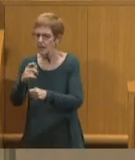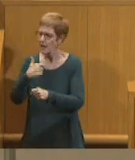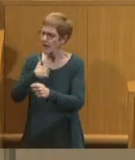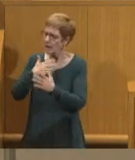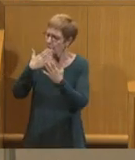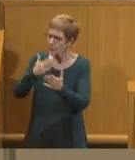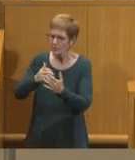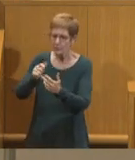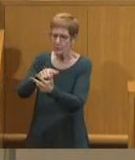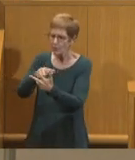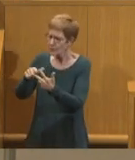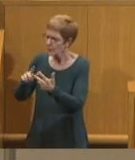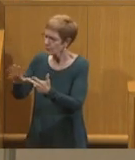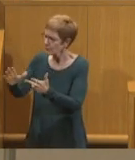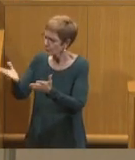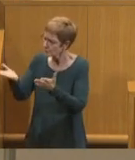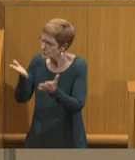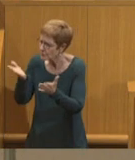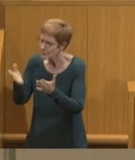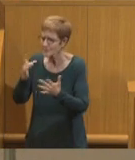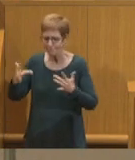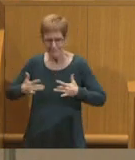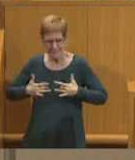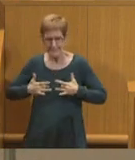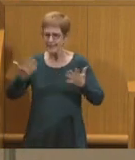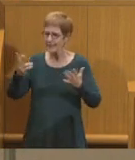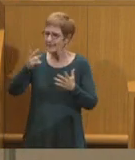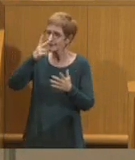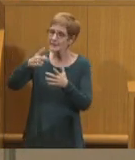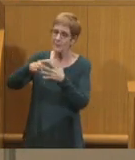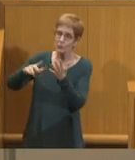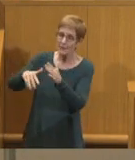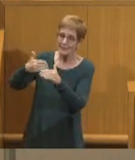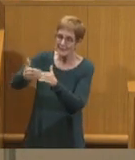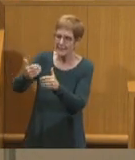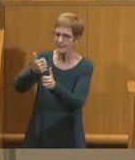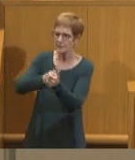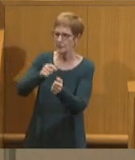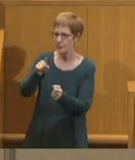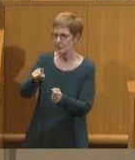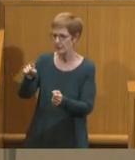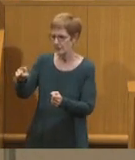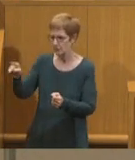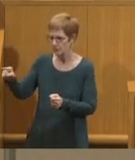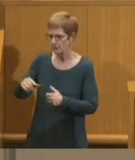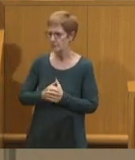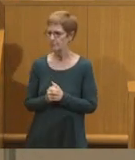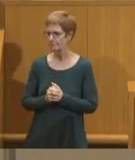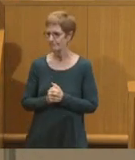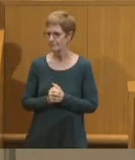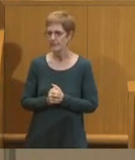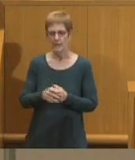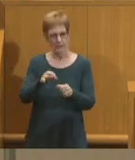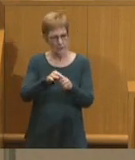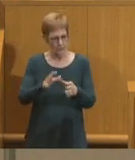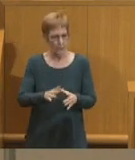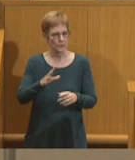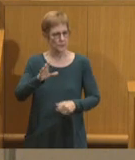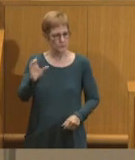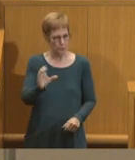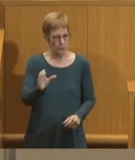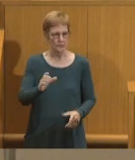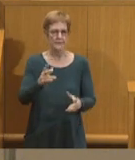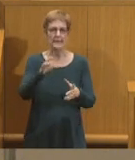for all three of your service and excited to see what is next for each one of you. The voters of Charlotte